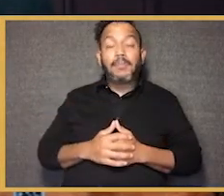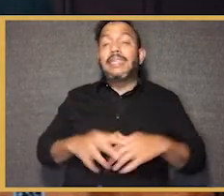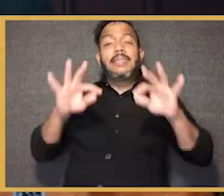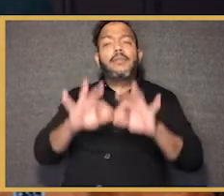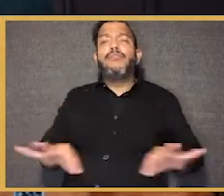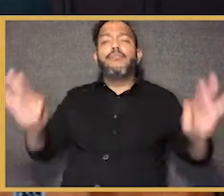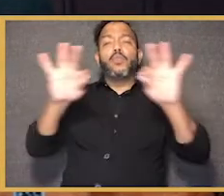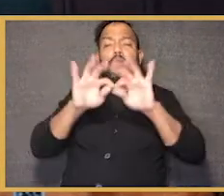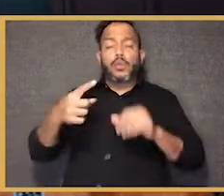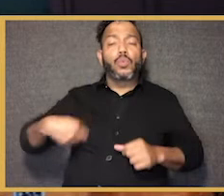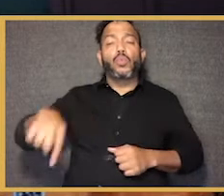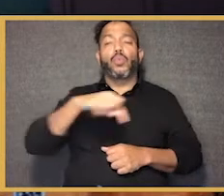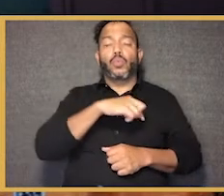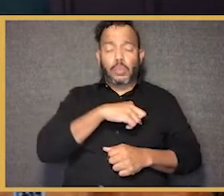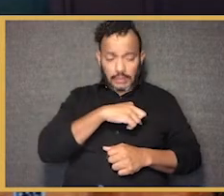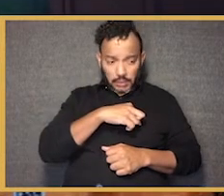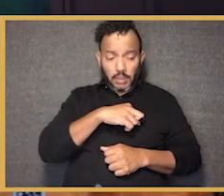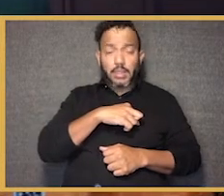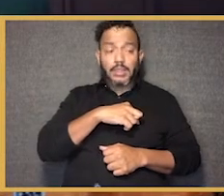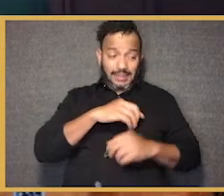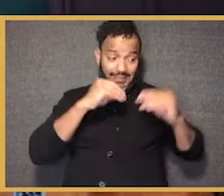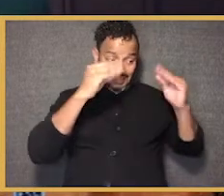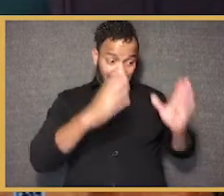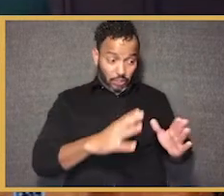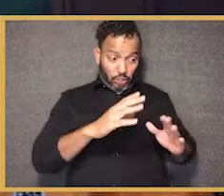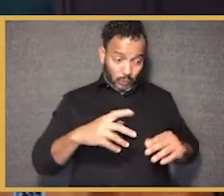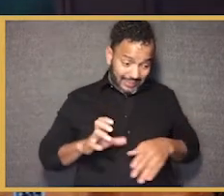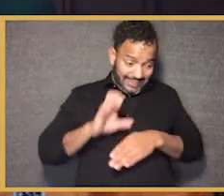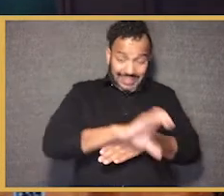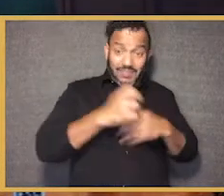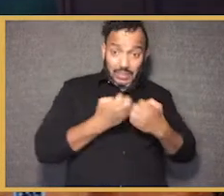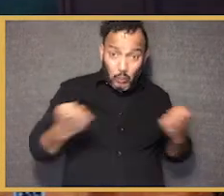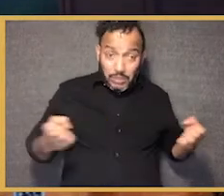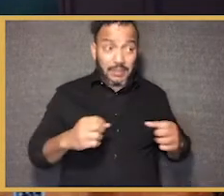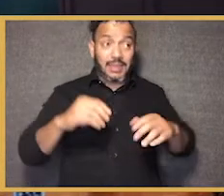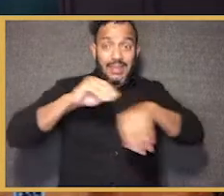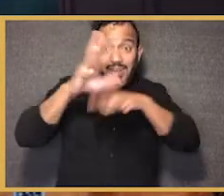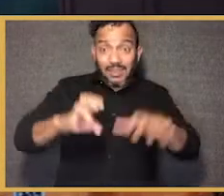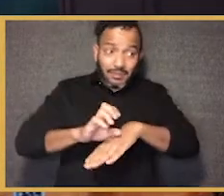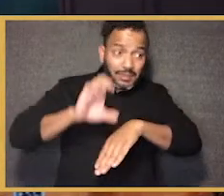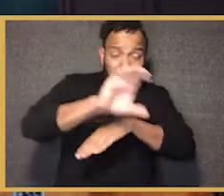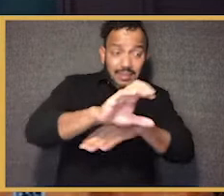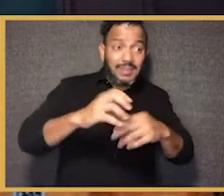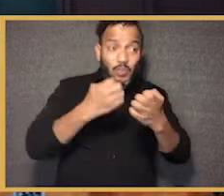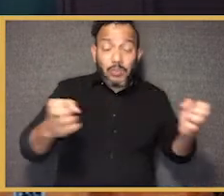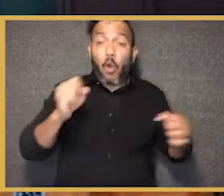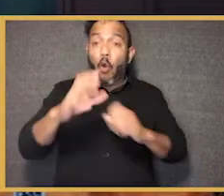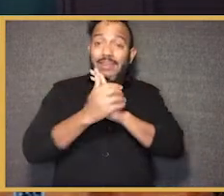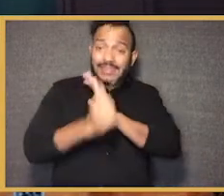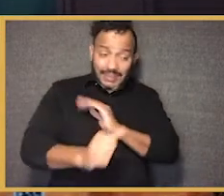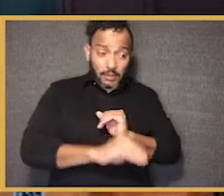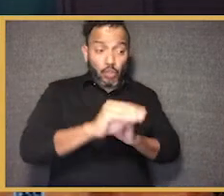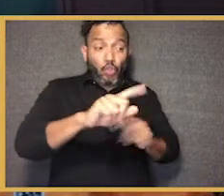And it's important that we equip teachers, administrators, counselors with